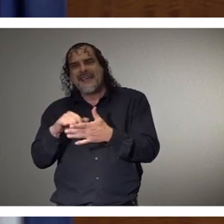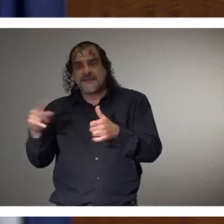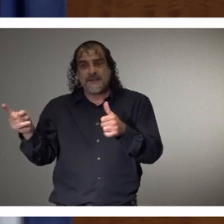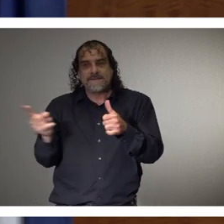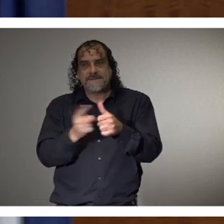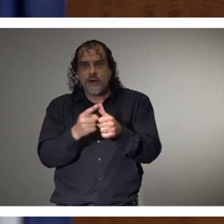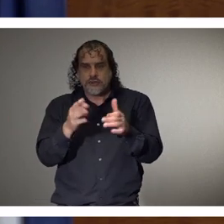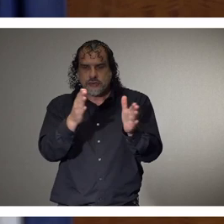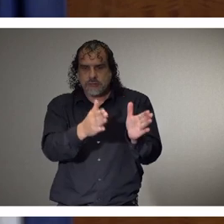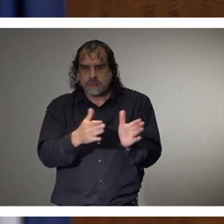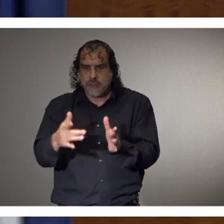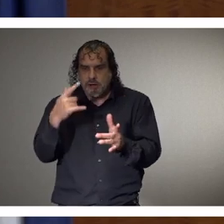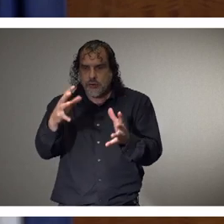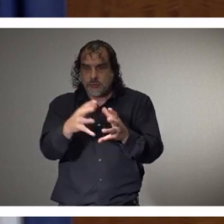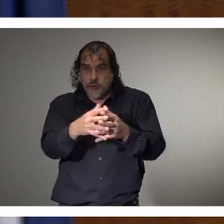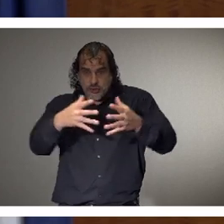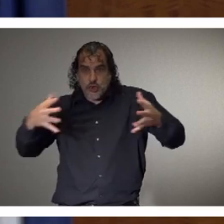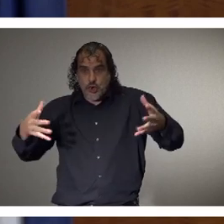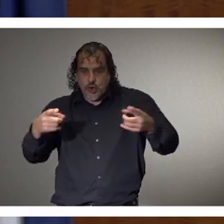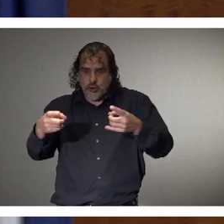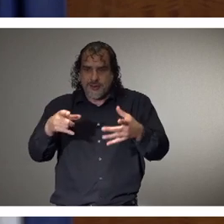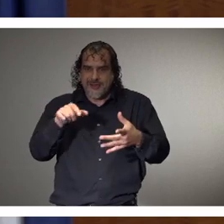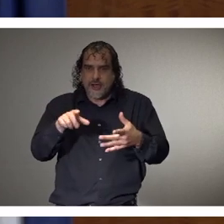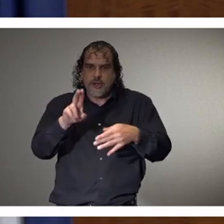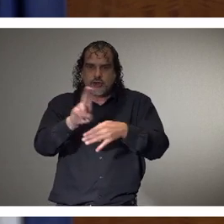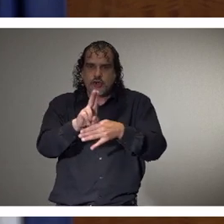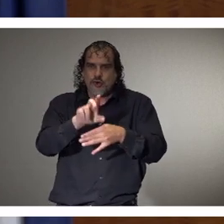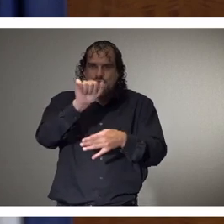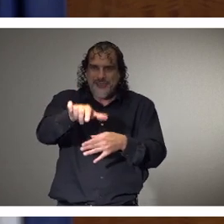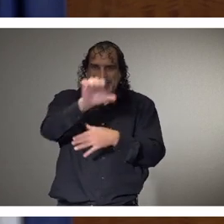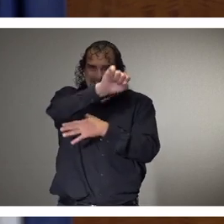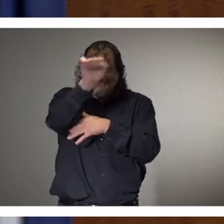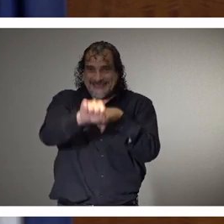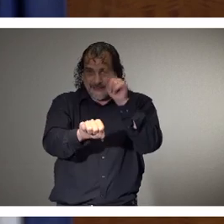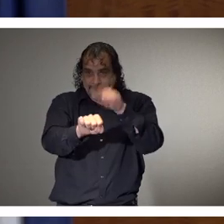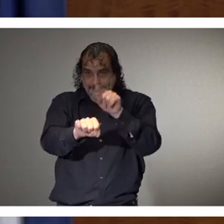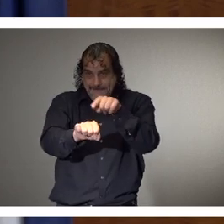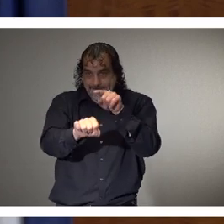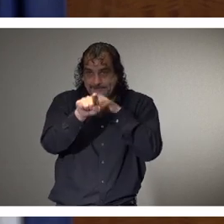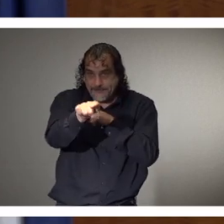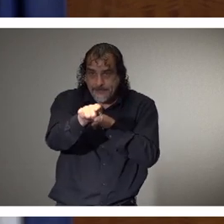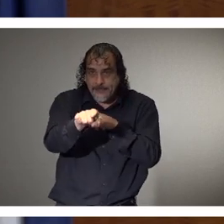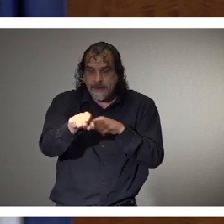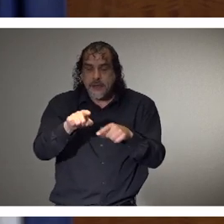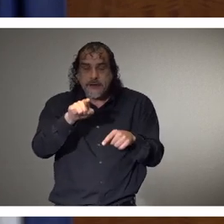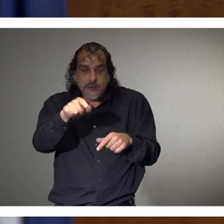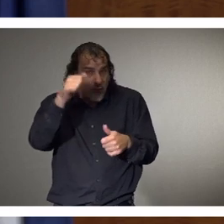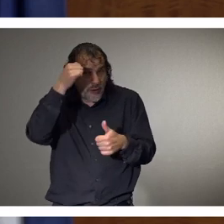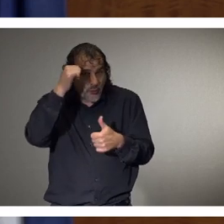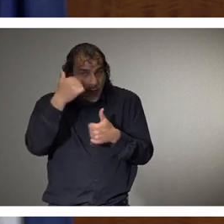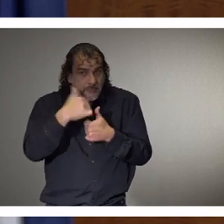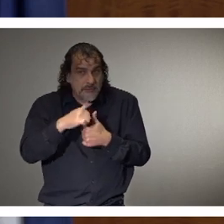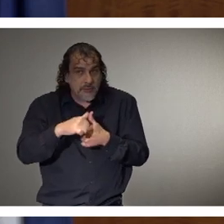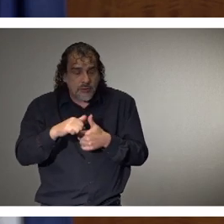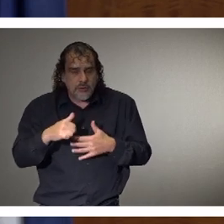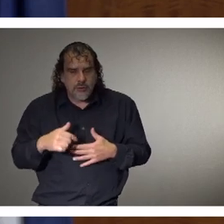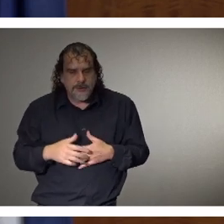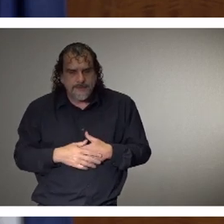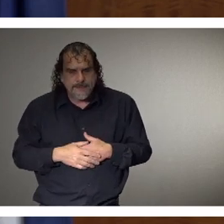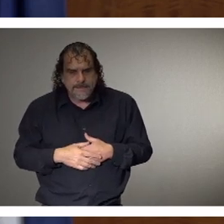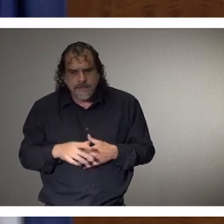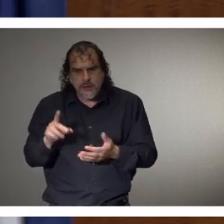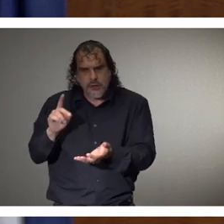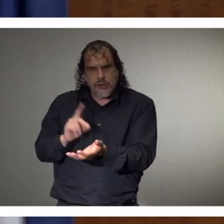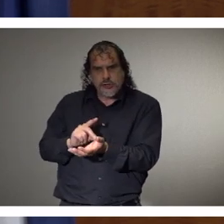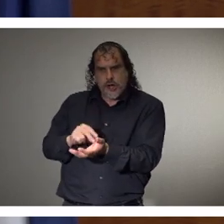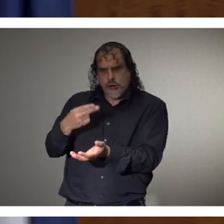mode of surge, is utilizing the system that we already have in place. If you'll recall, we had Dr.